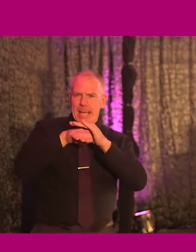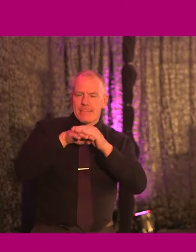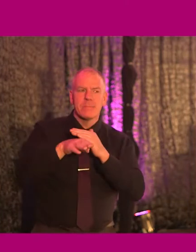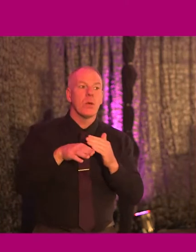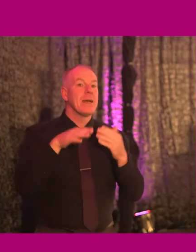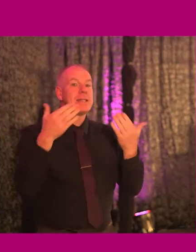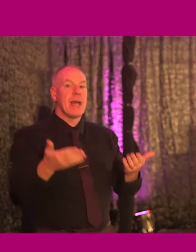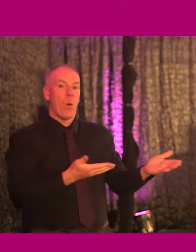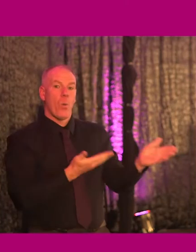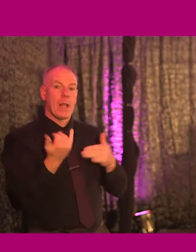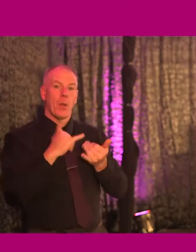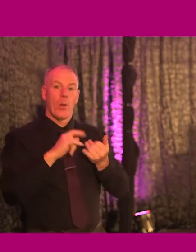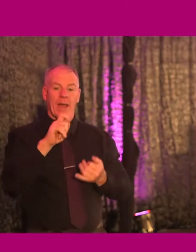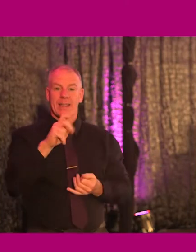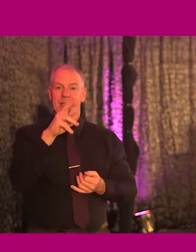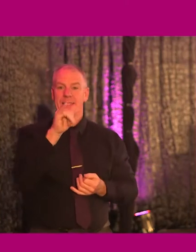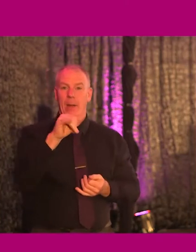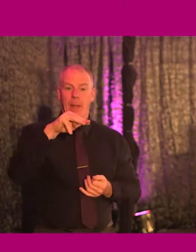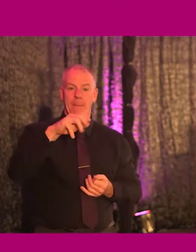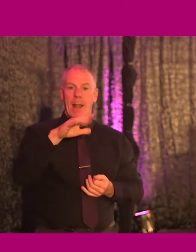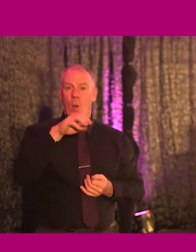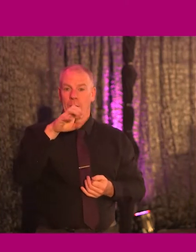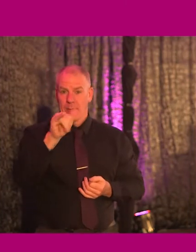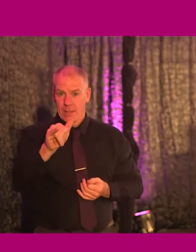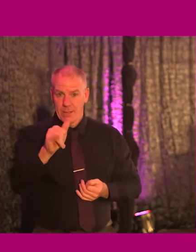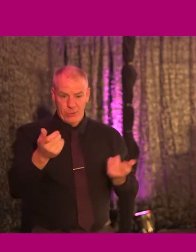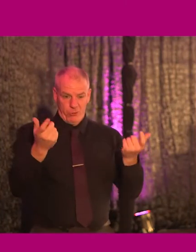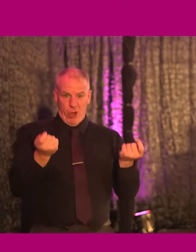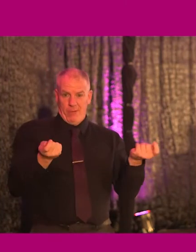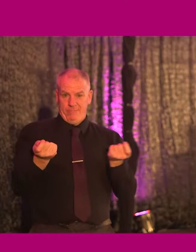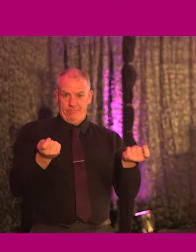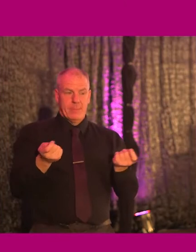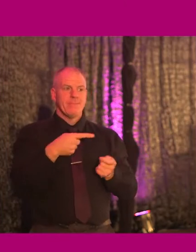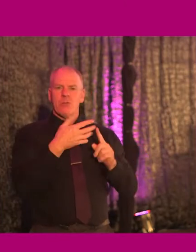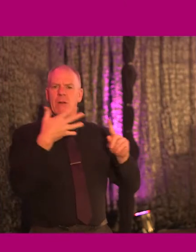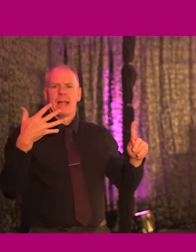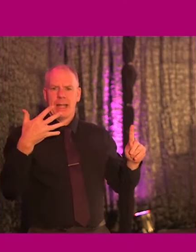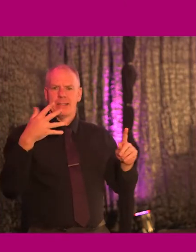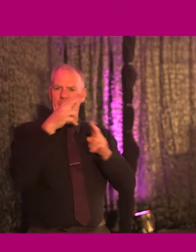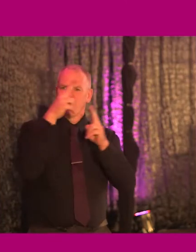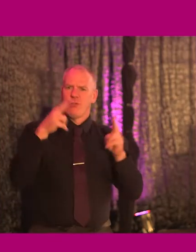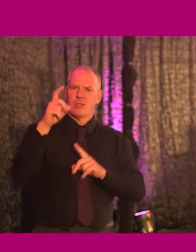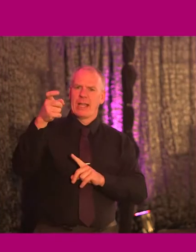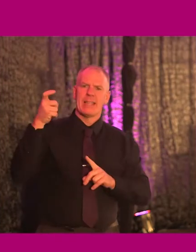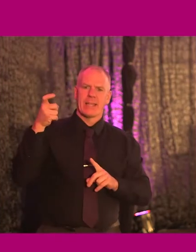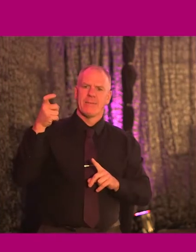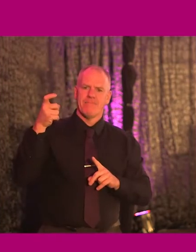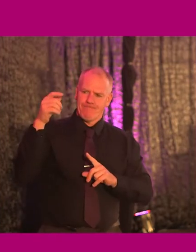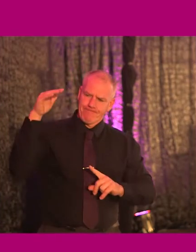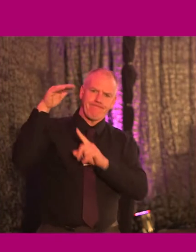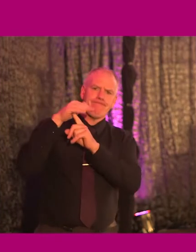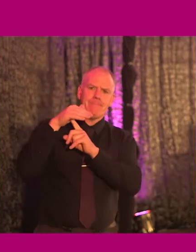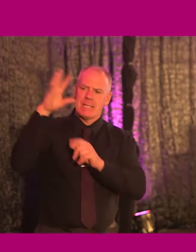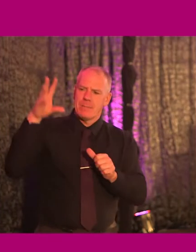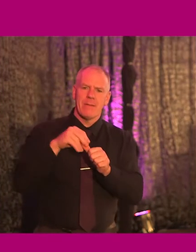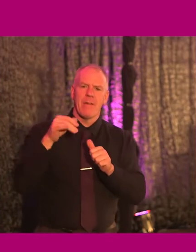I'm going to welcome Terry Maloney, who's chair this session. She's a recognised international executive and authority specialising in human